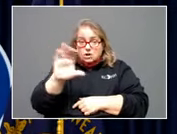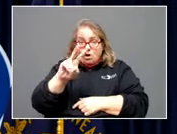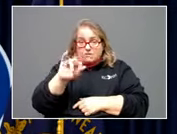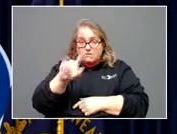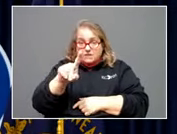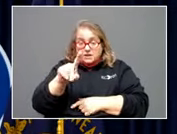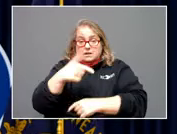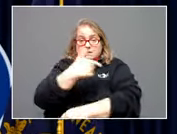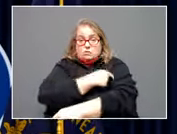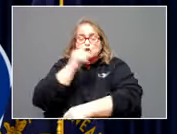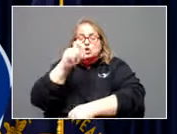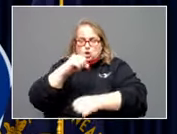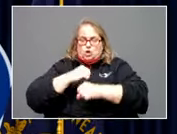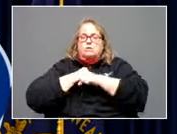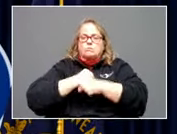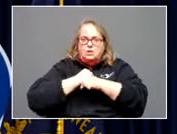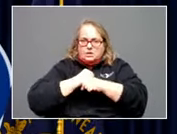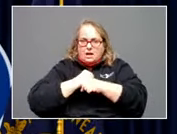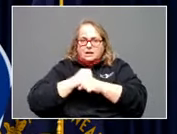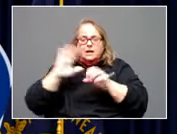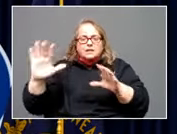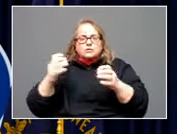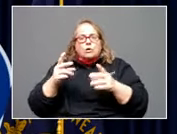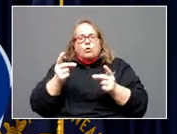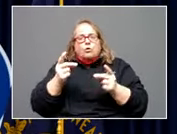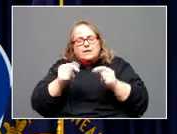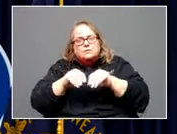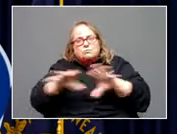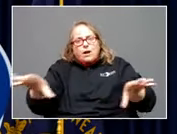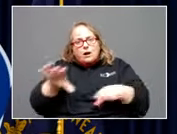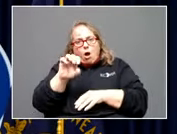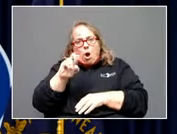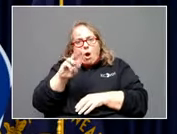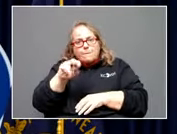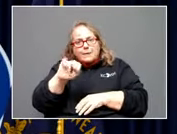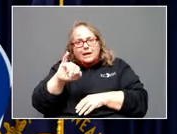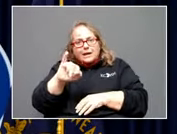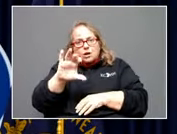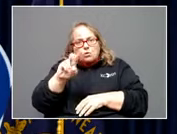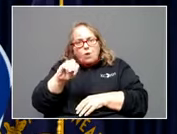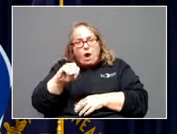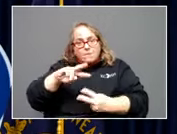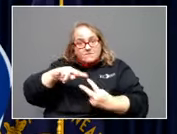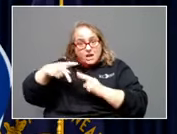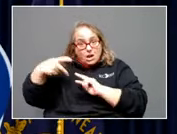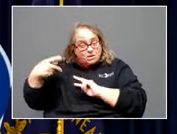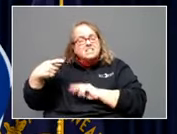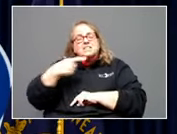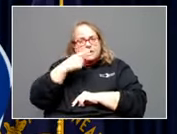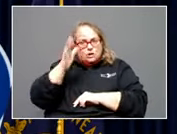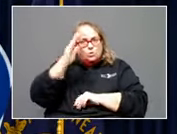against the quickly spreading Omicron variant. Moderna said lab tests revealed the half-dose booster shot